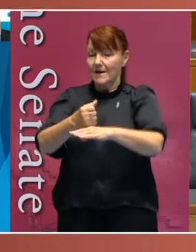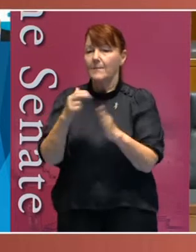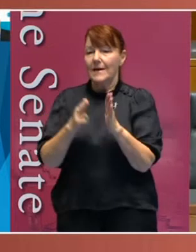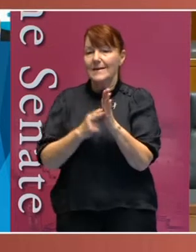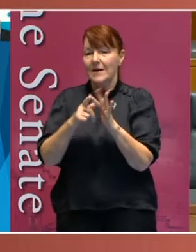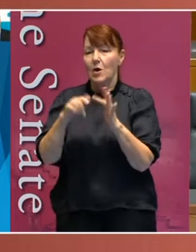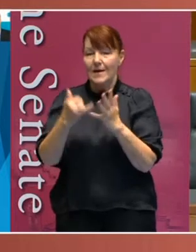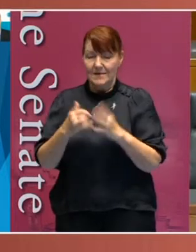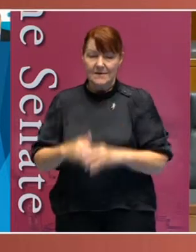Disability Insurance Scheme.